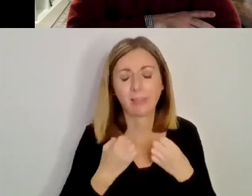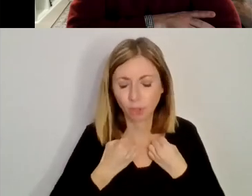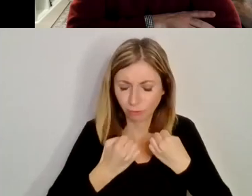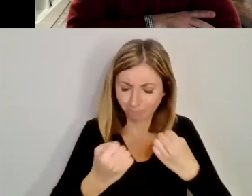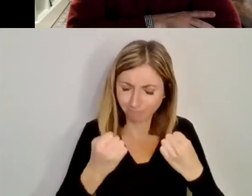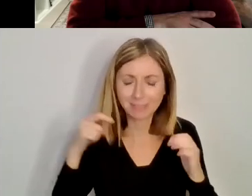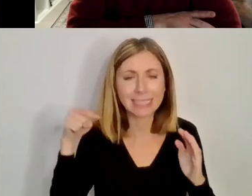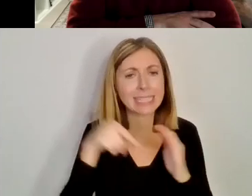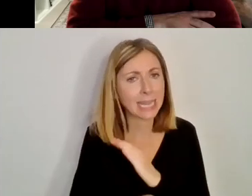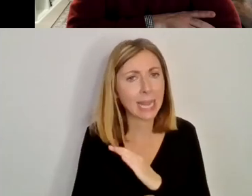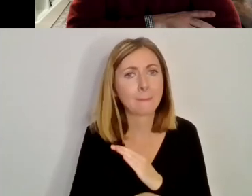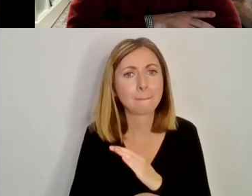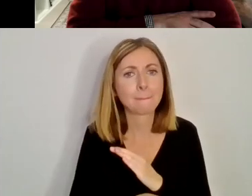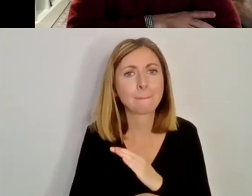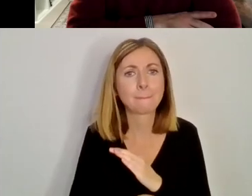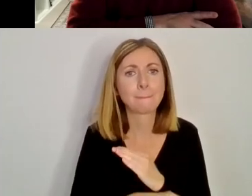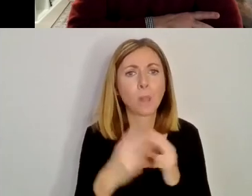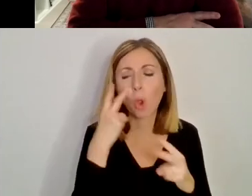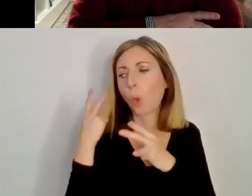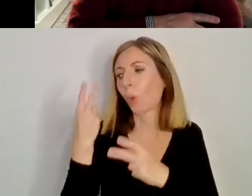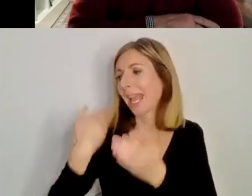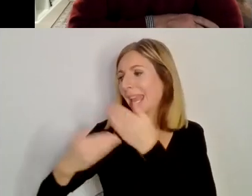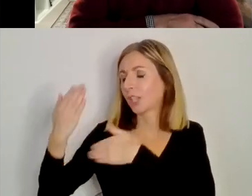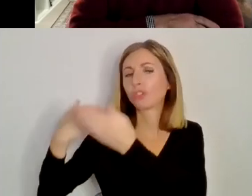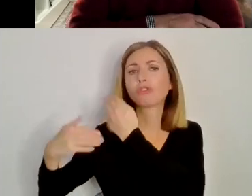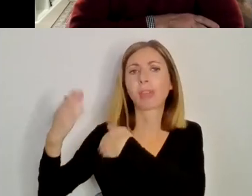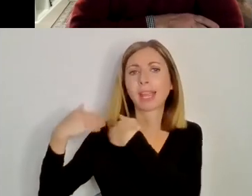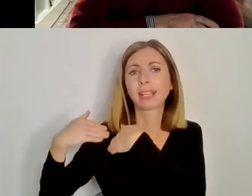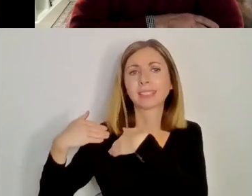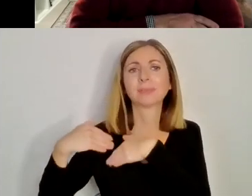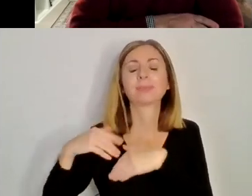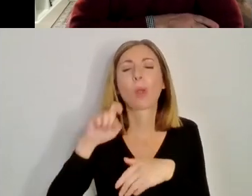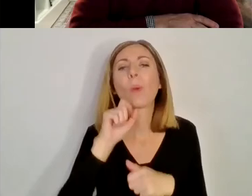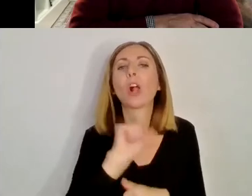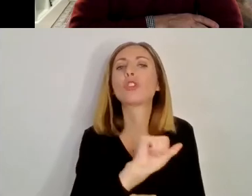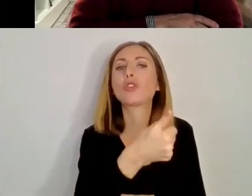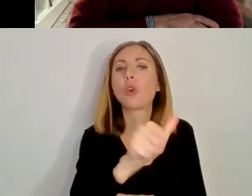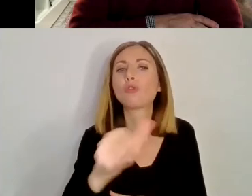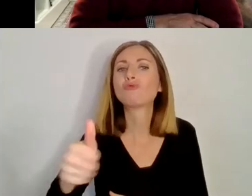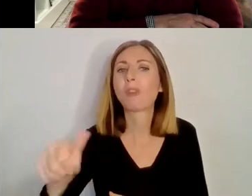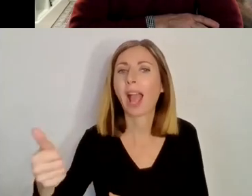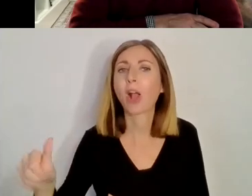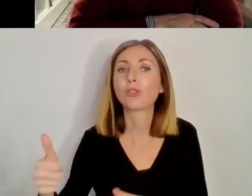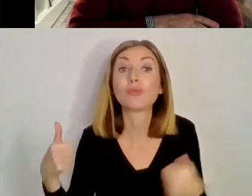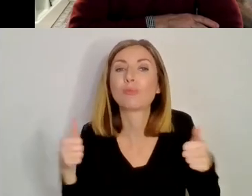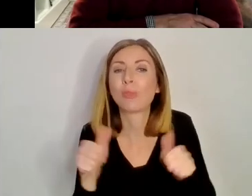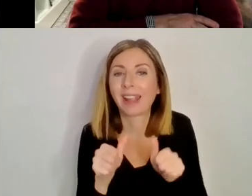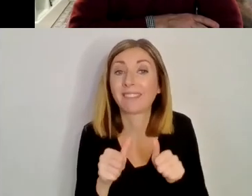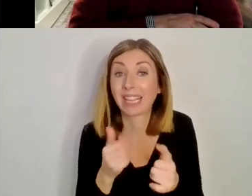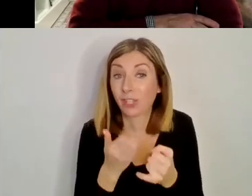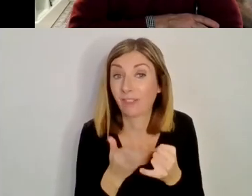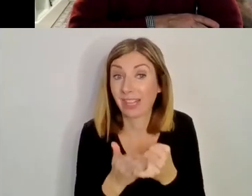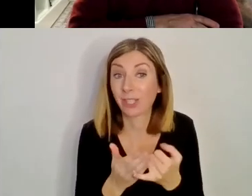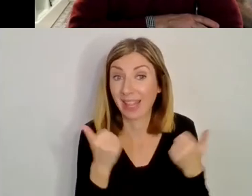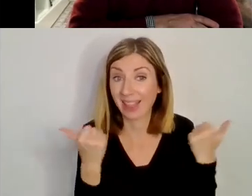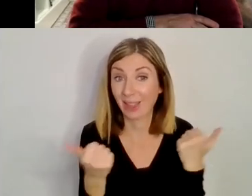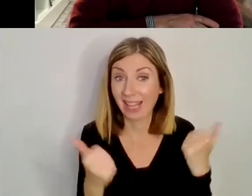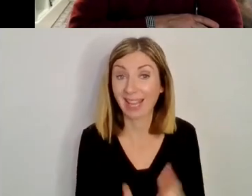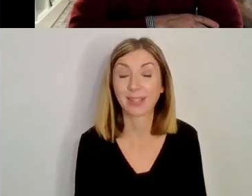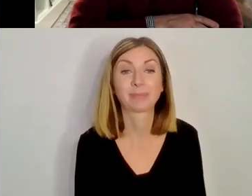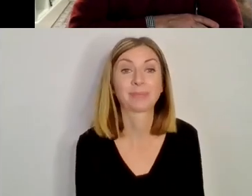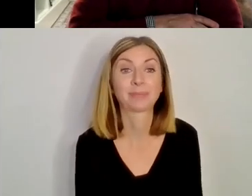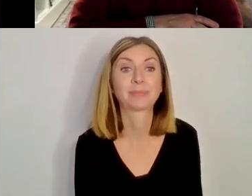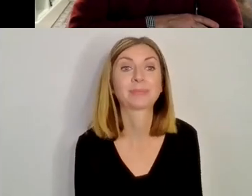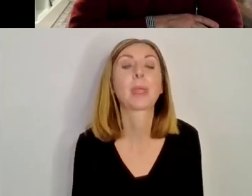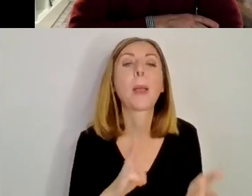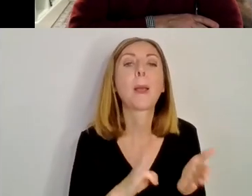Meg, I'll let you, um, come in on that. Um, and I'll just, I'll just go around the panel briefly, just to finish off on that. Well, thank you